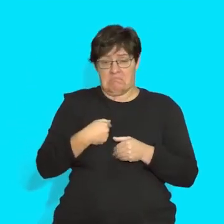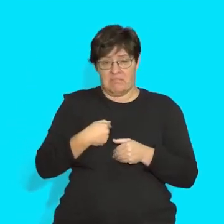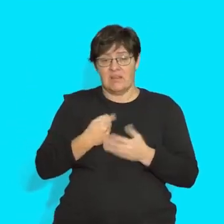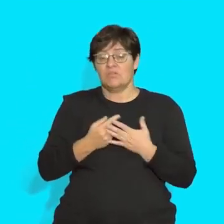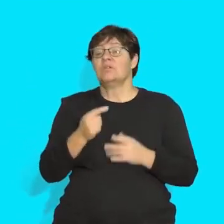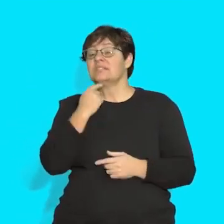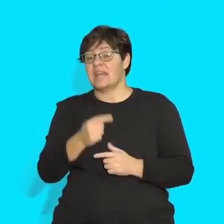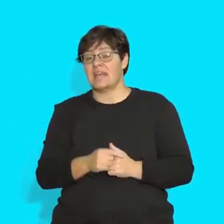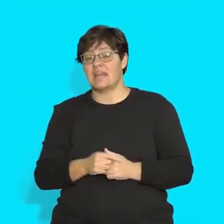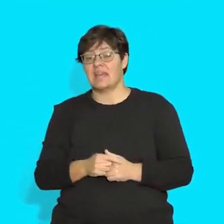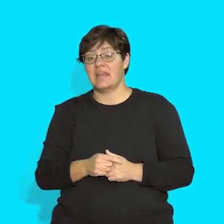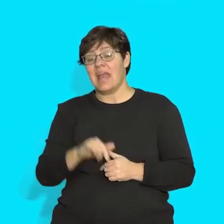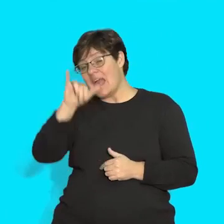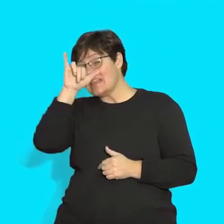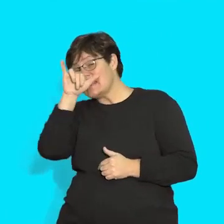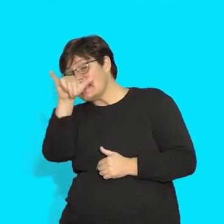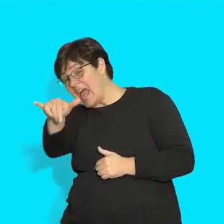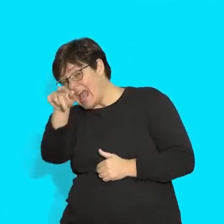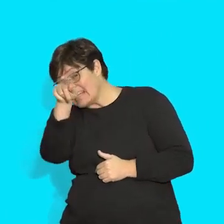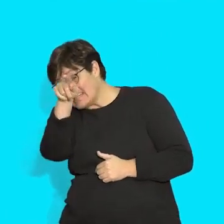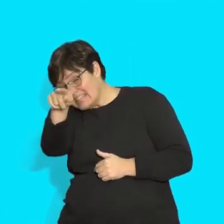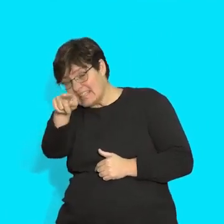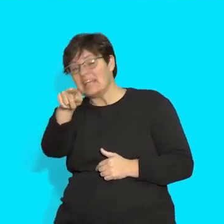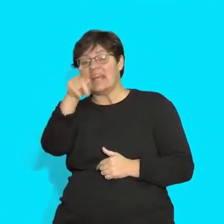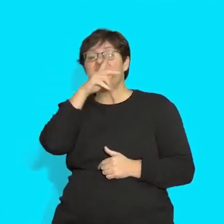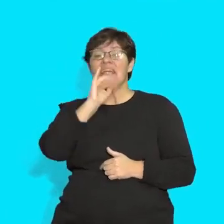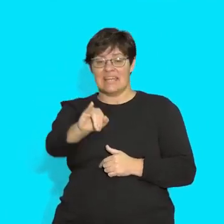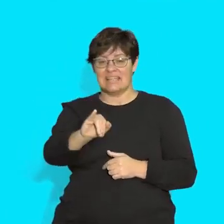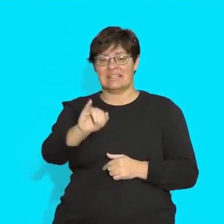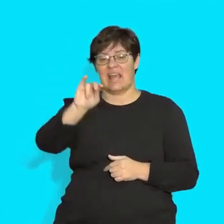not near to you. So, you must say, that is the playground.